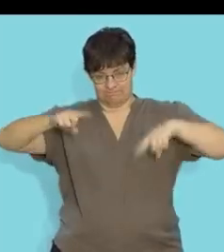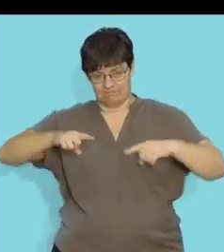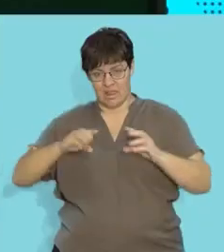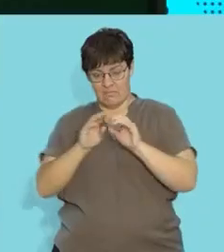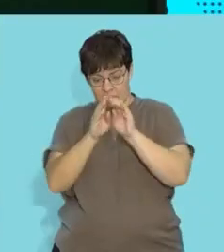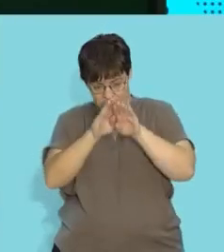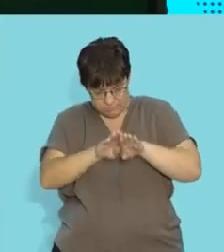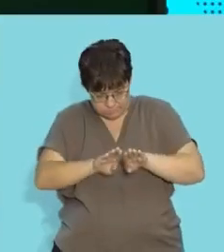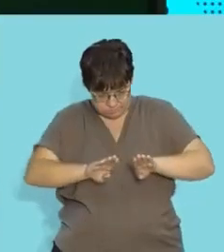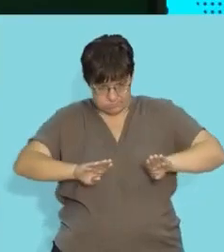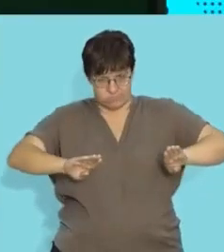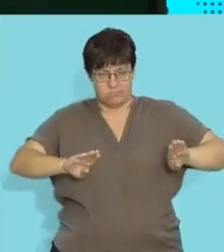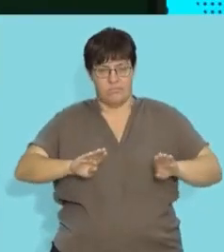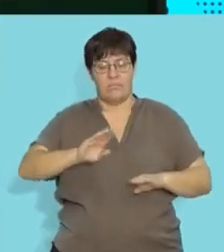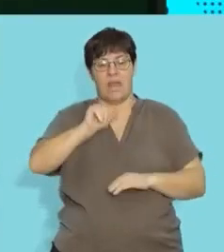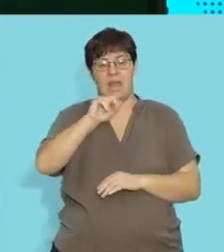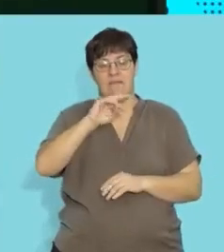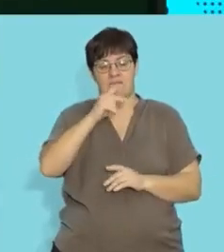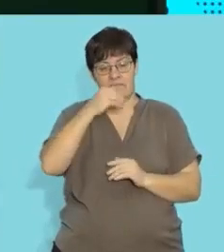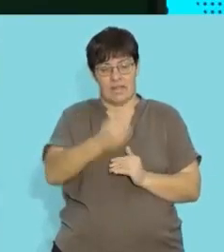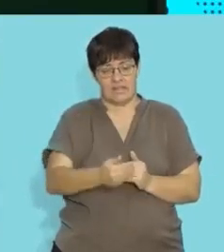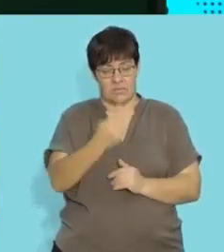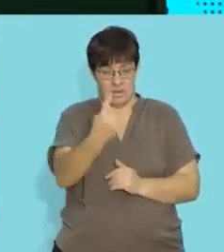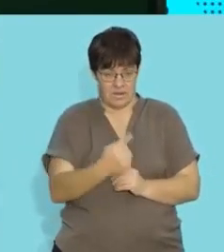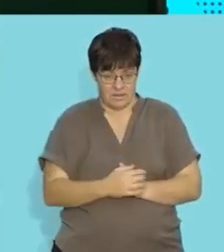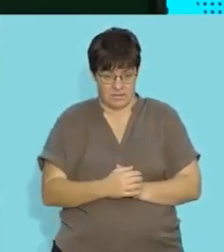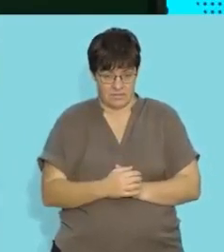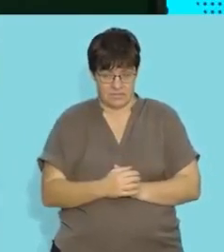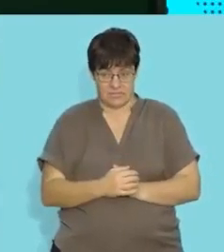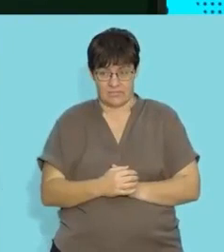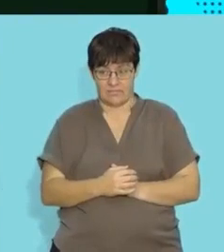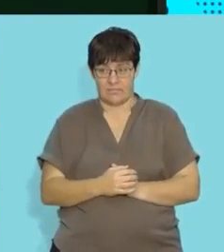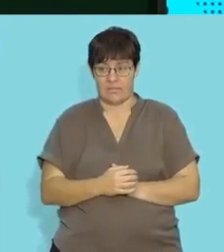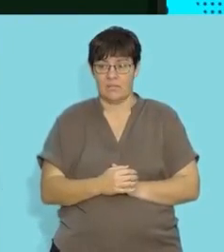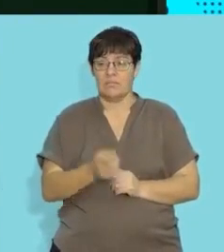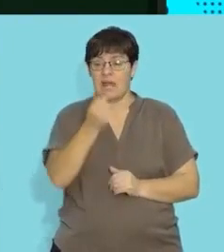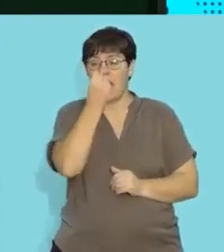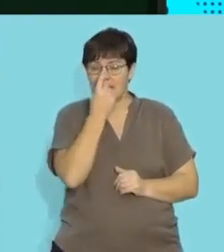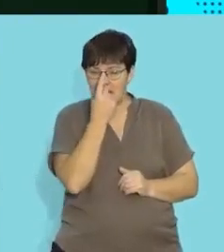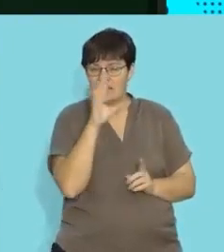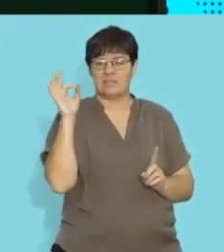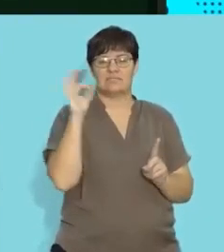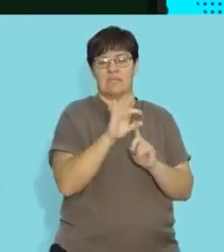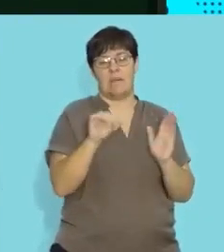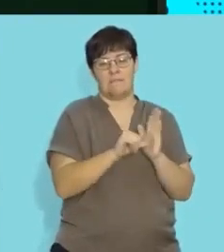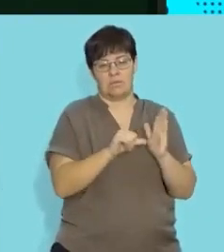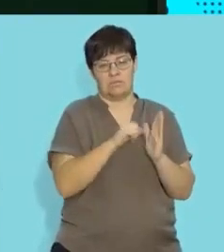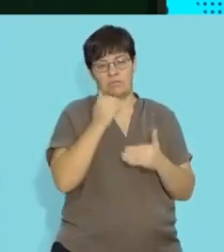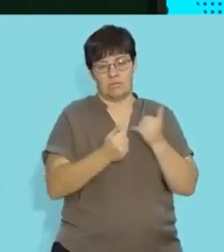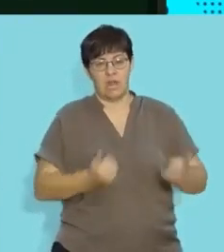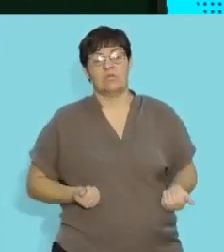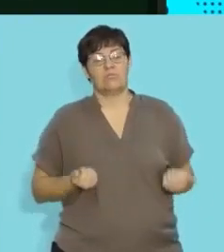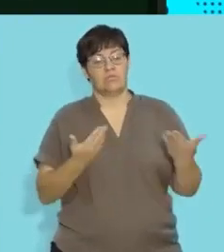apart during anaphase one and it's important that you understand this as a significant process in producing